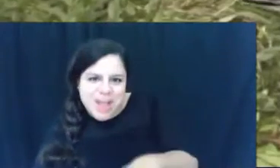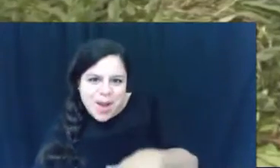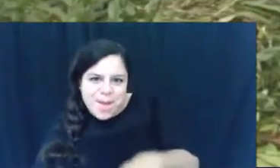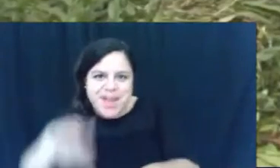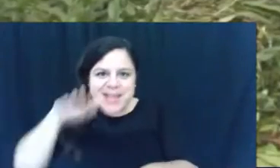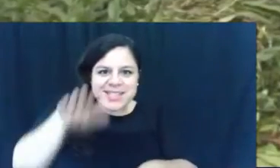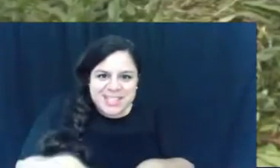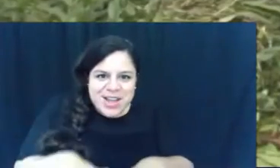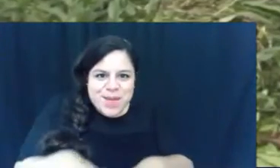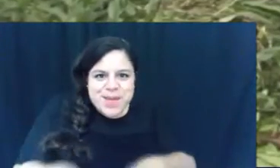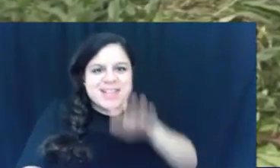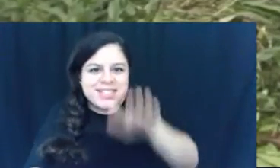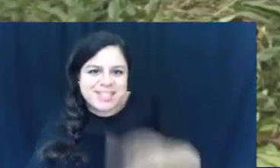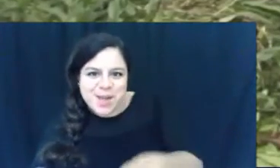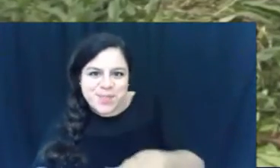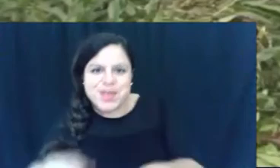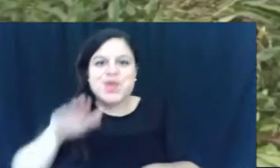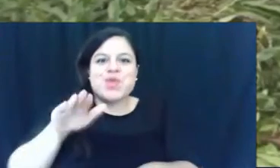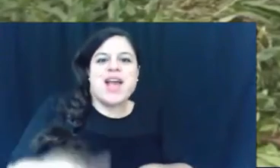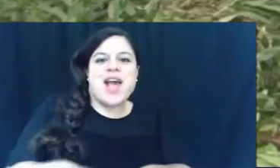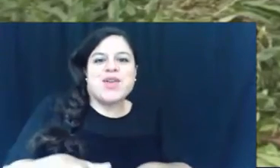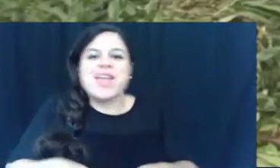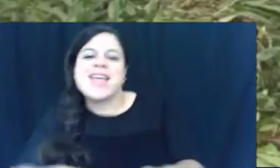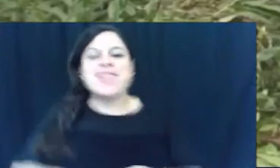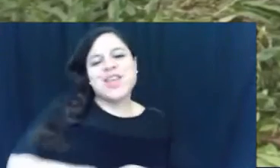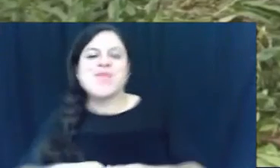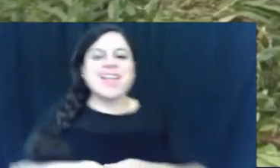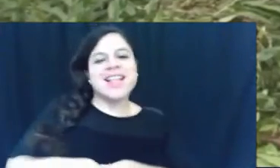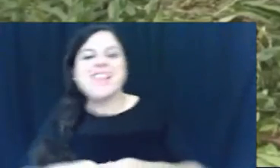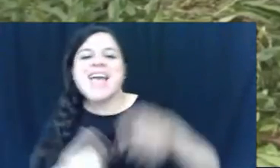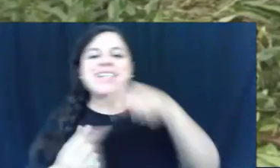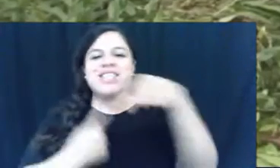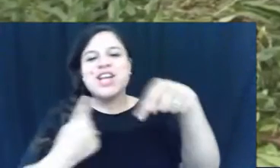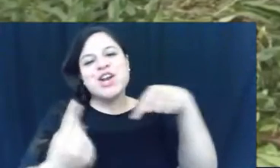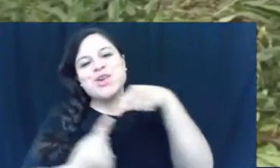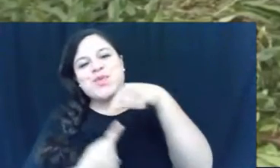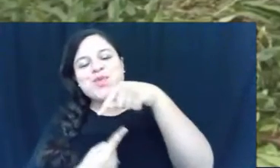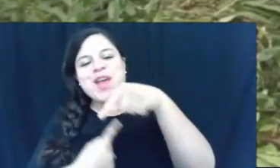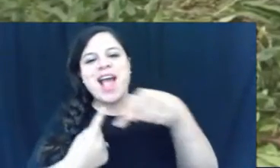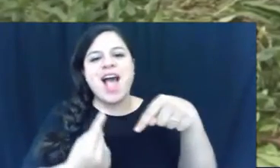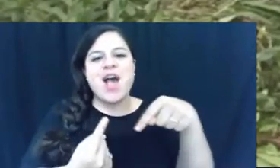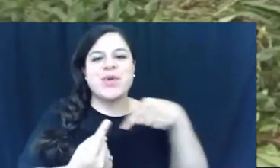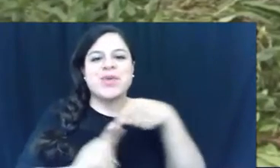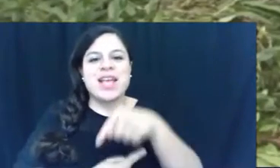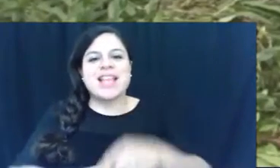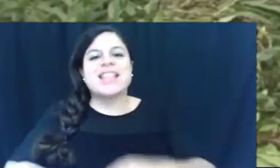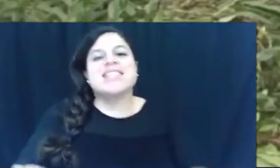Stomp, stomp, stomp the ground, then wiggle and turn around.